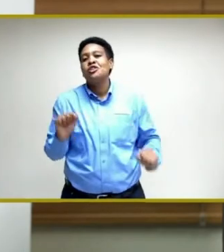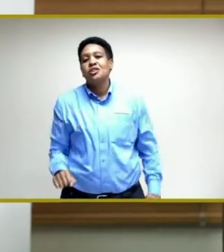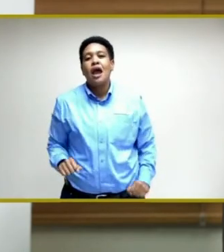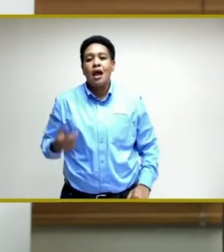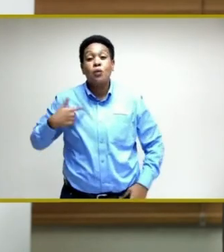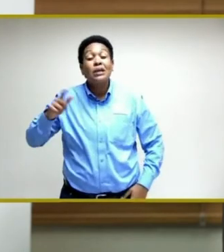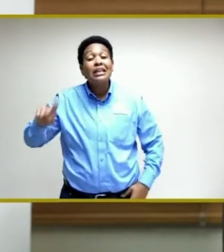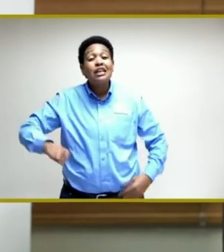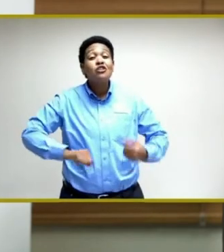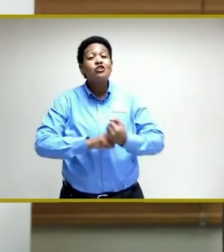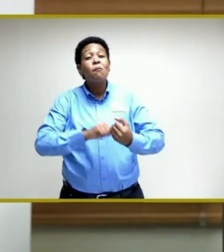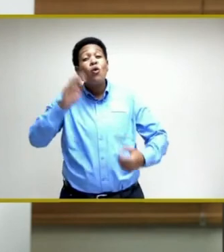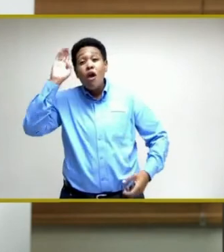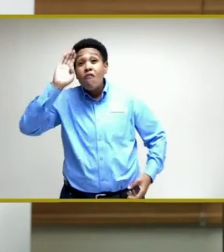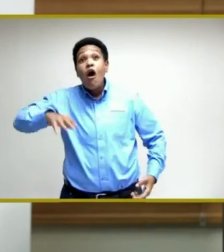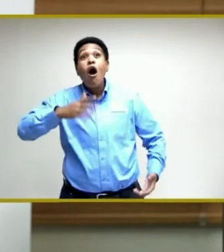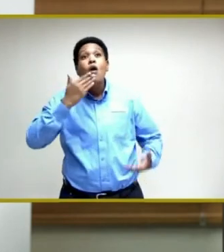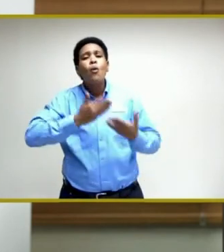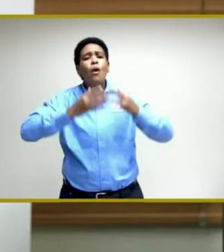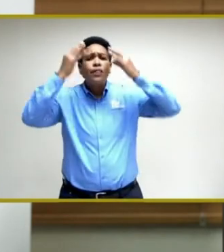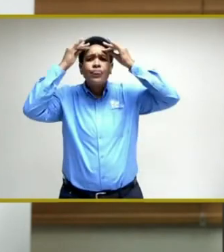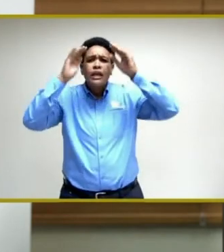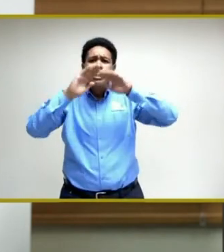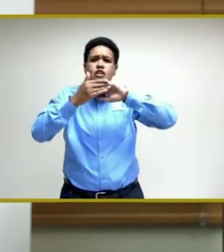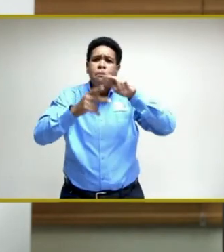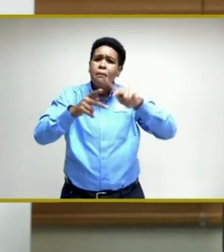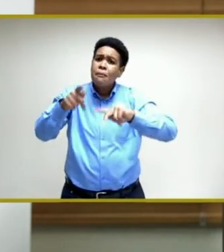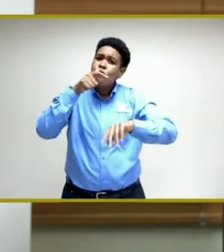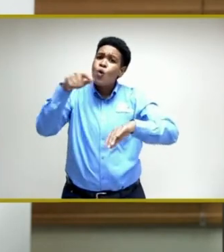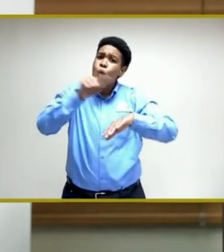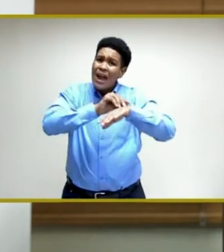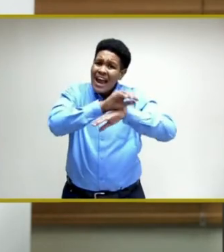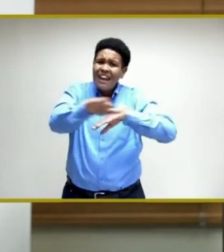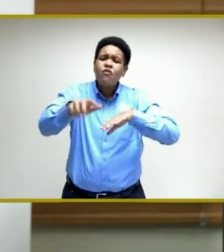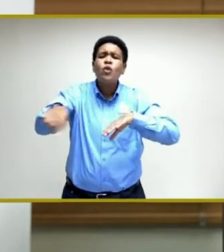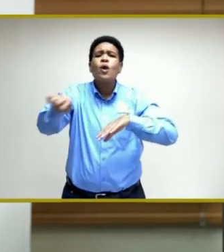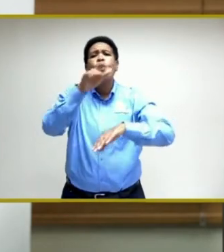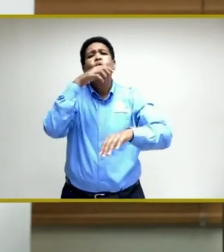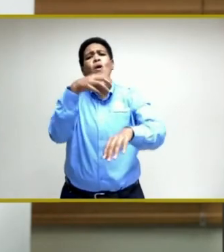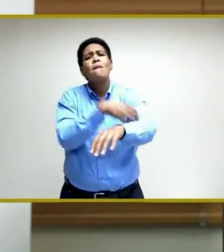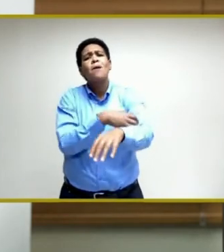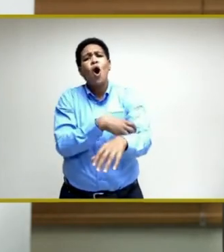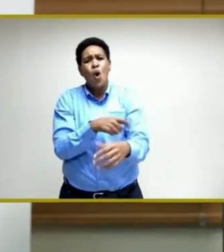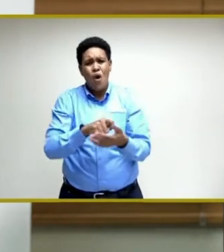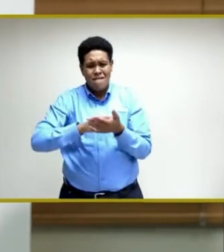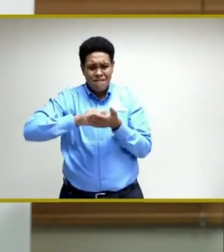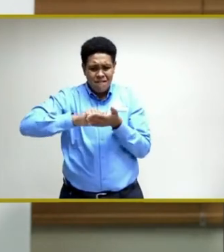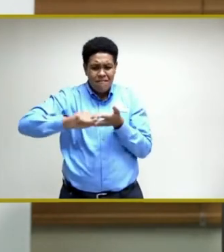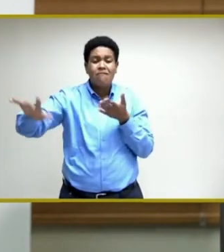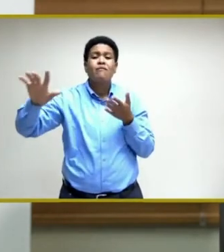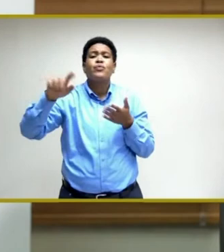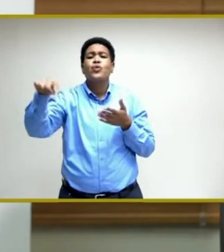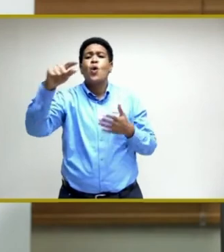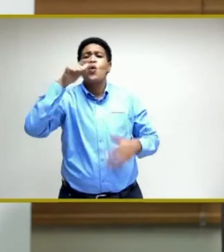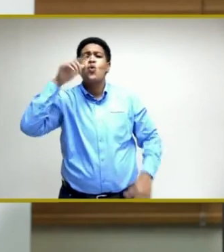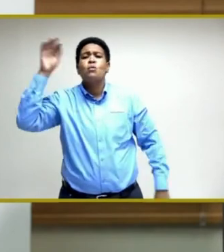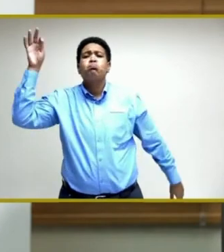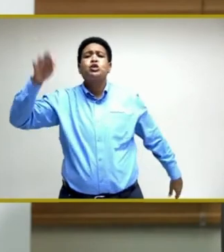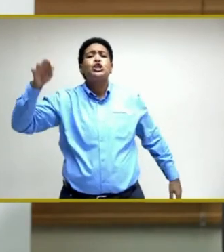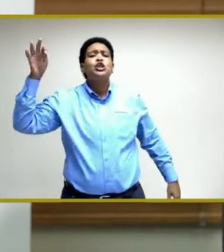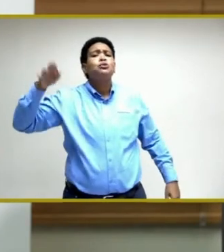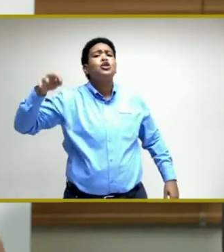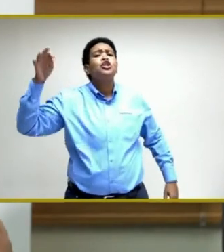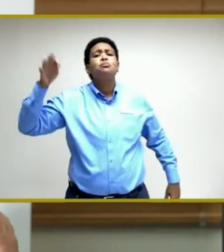well-thinking Jamaicans. Those who have influence, those who have the power of the pen, those who have the pulpit to preach on,